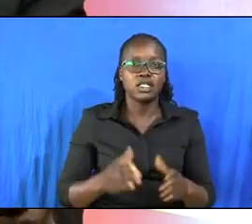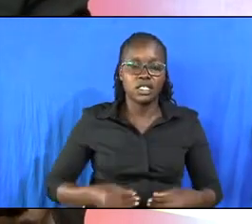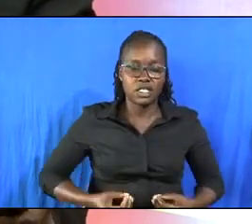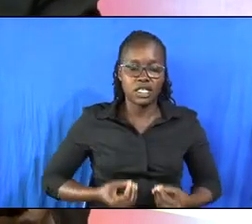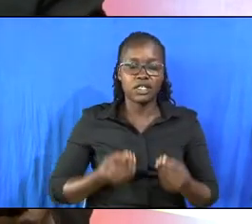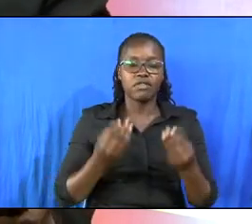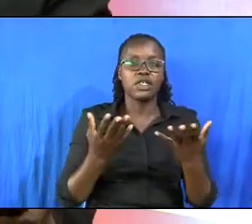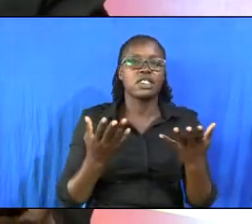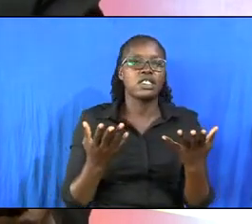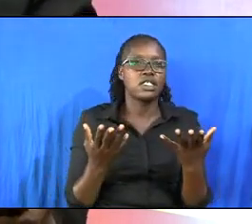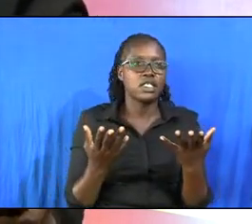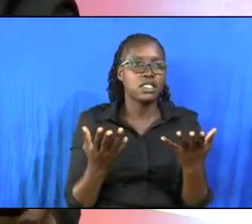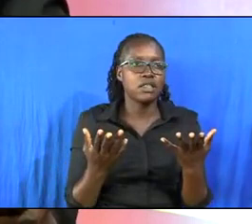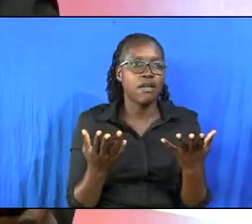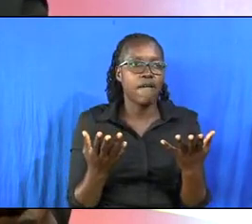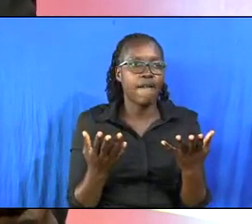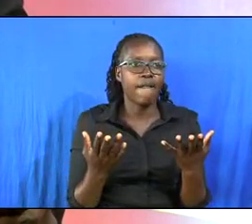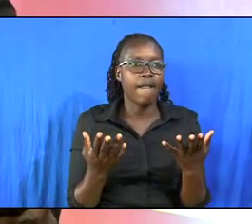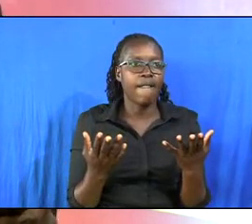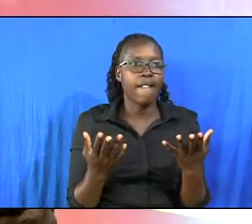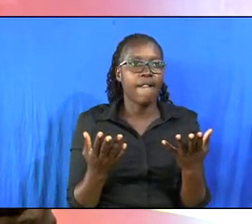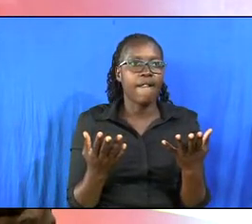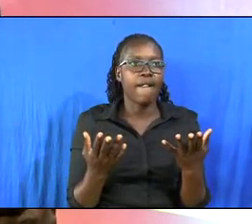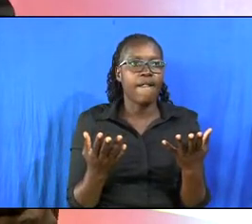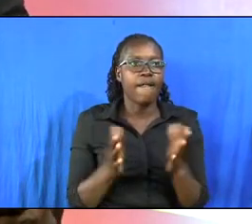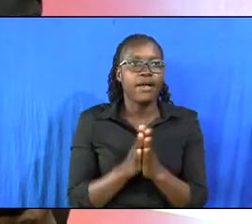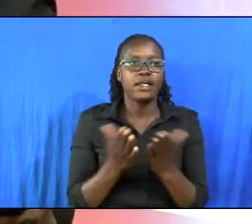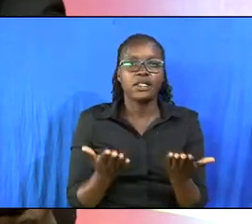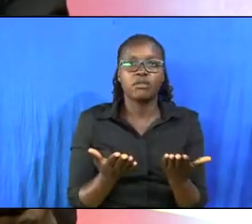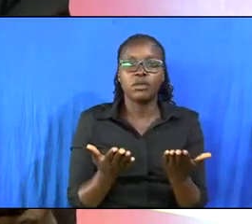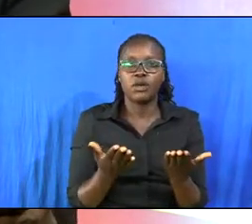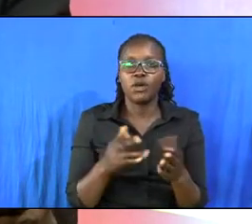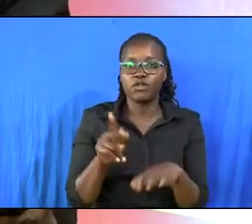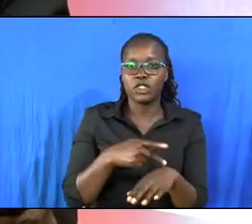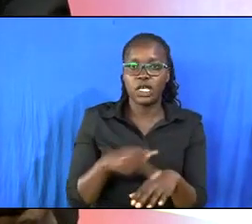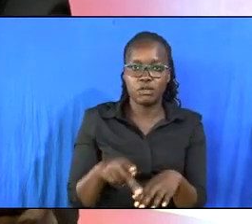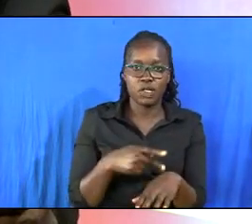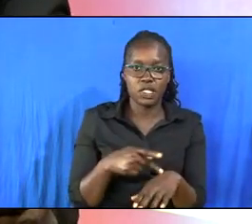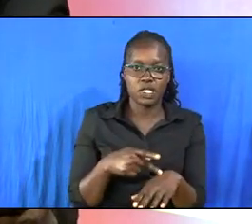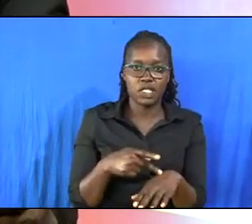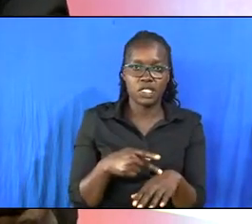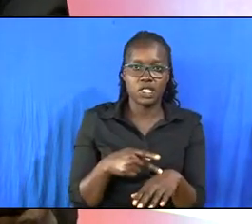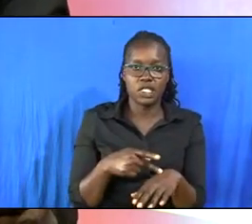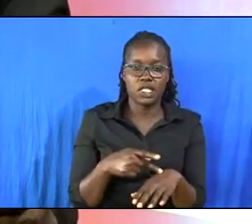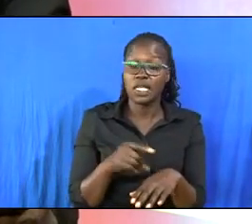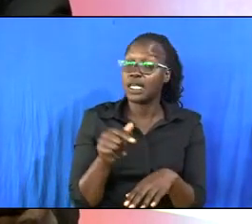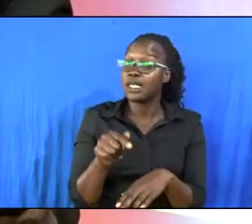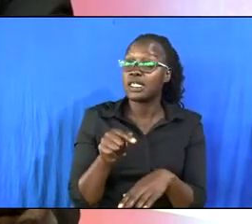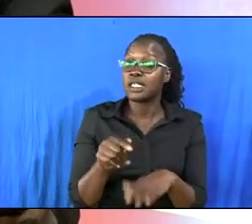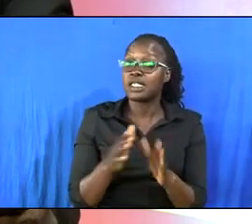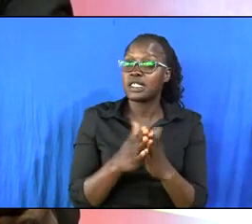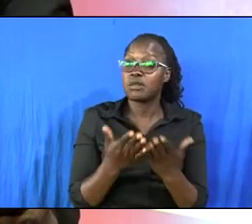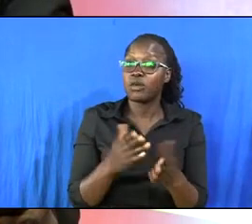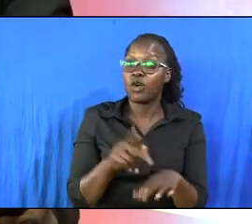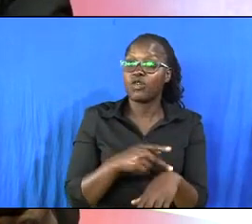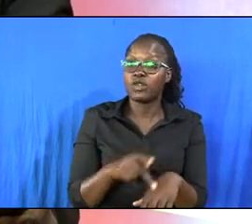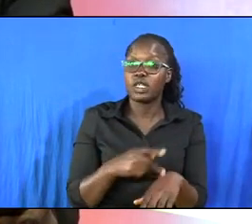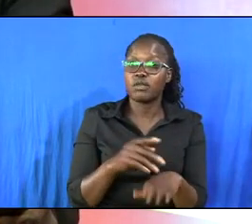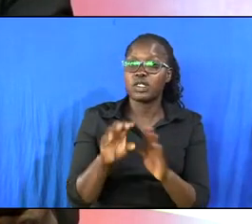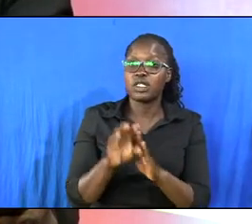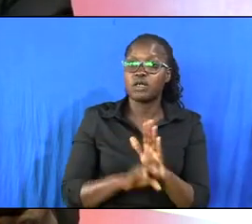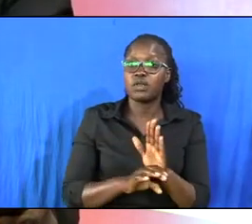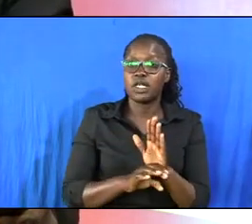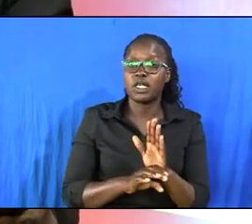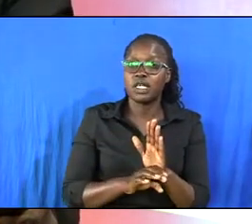sacrifice and in the book of psalm this is the book of psalm